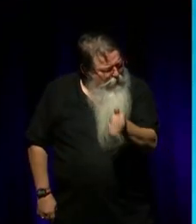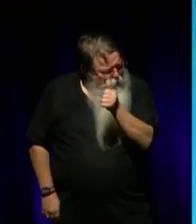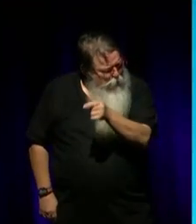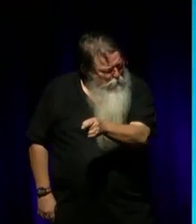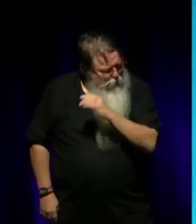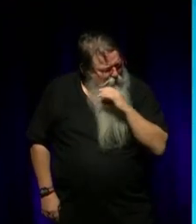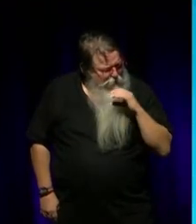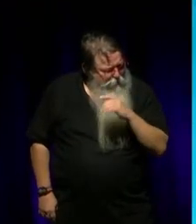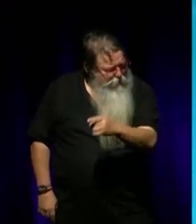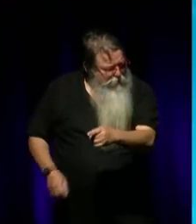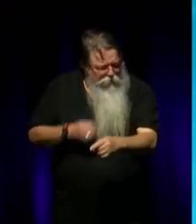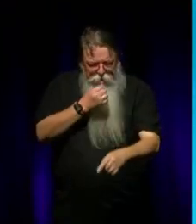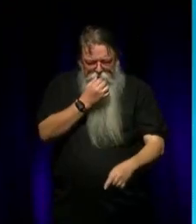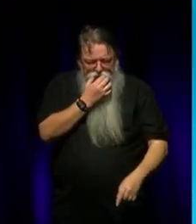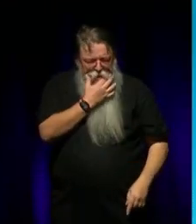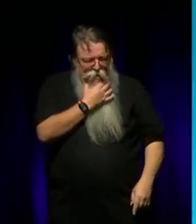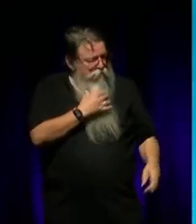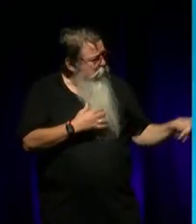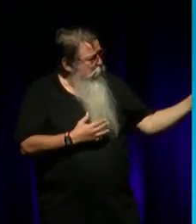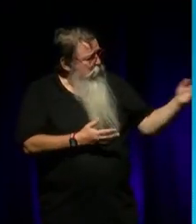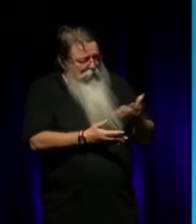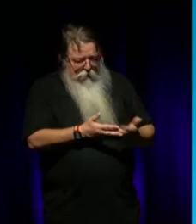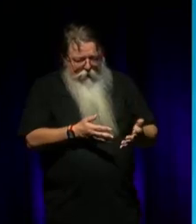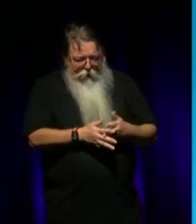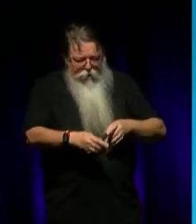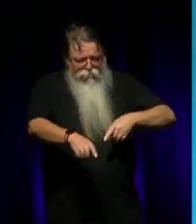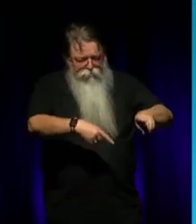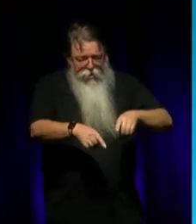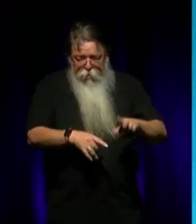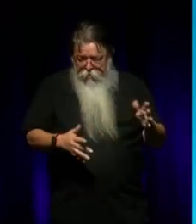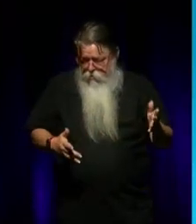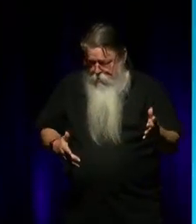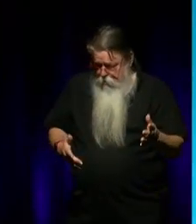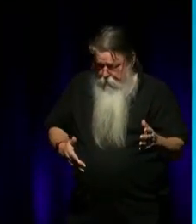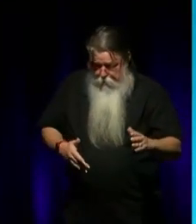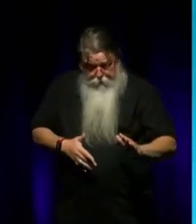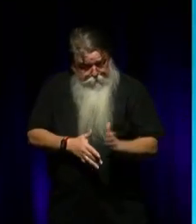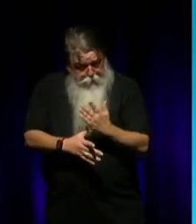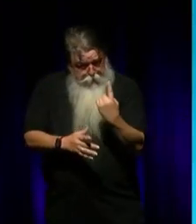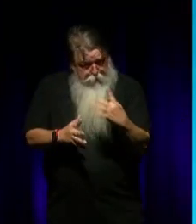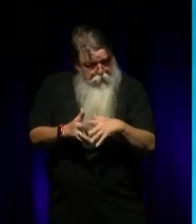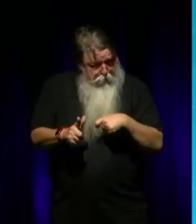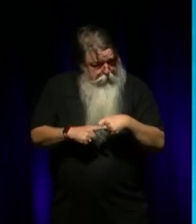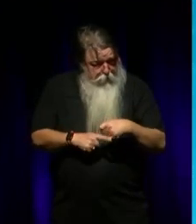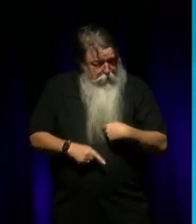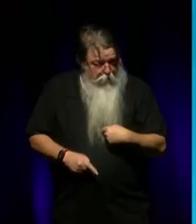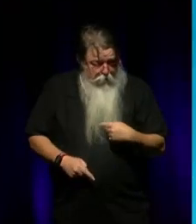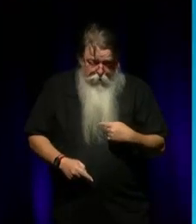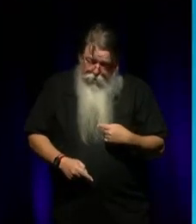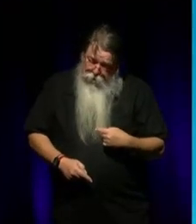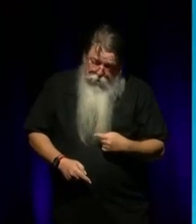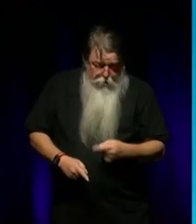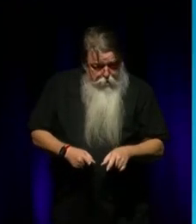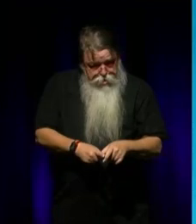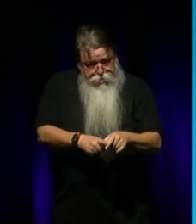know... So how did you direct him at Page 8? Well, Page 8, we struggled the first week. I almost walked out. And then, he just